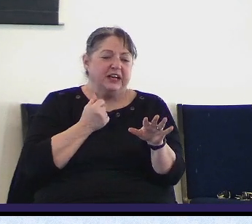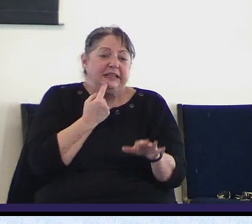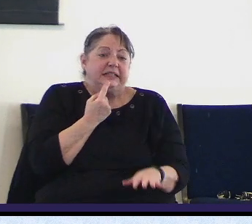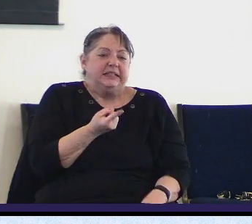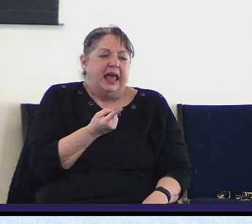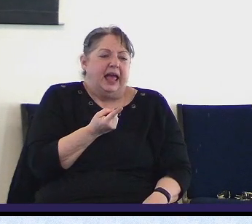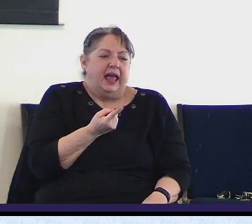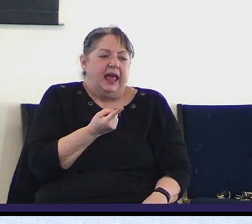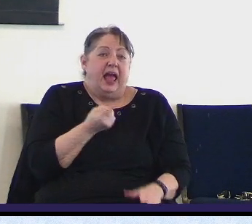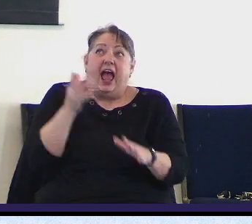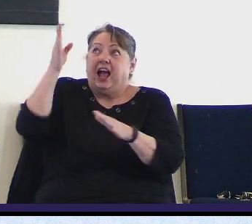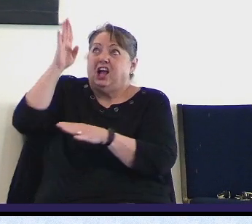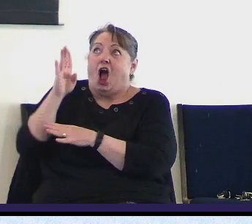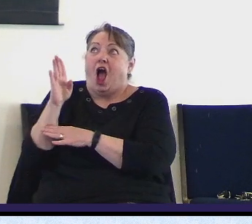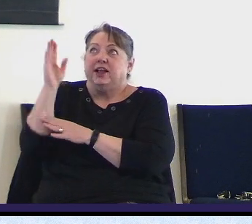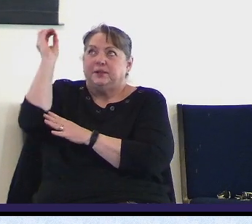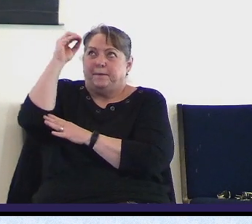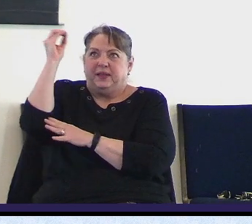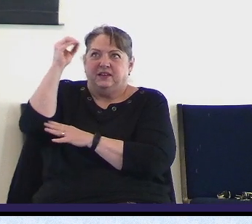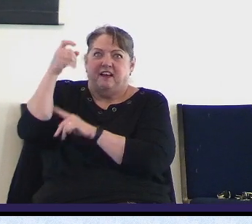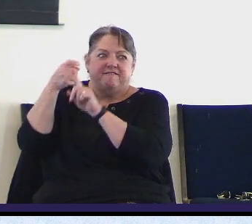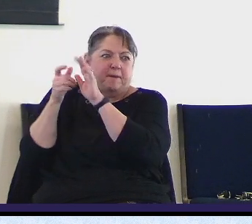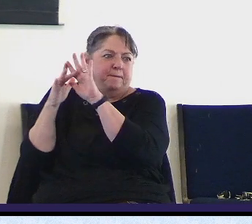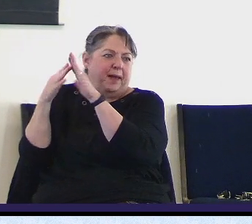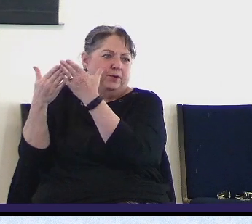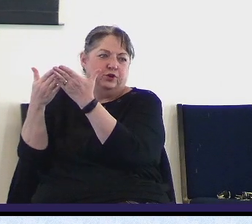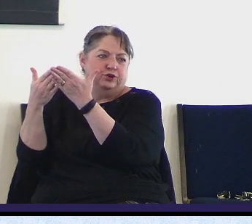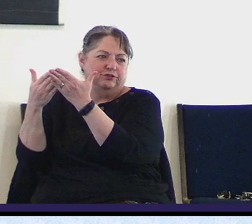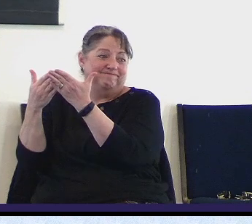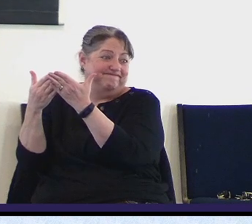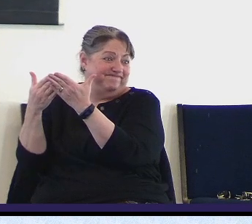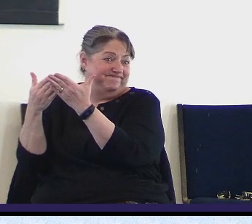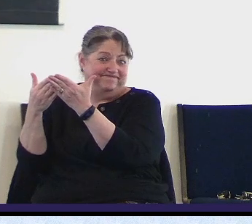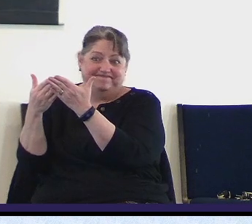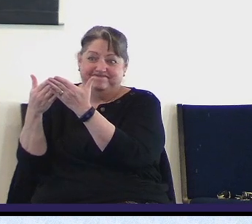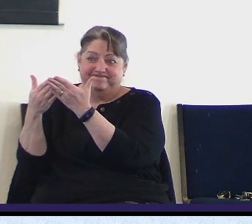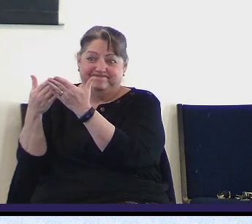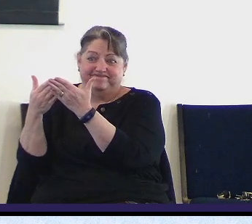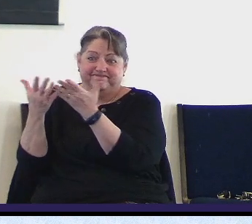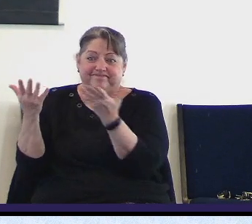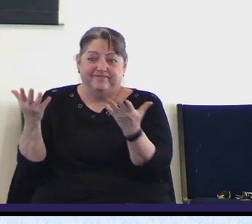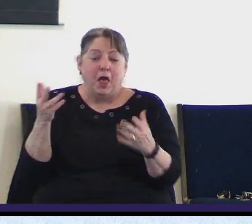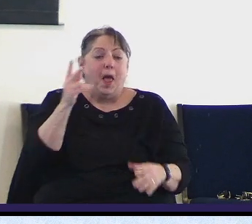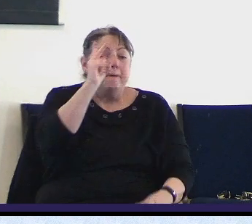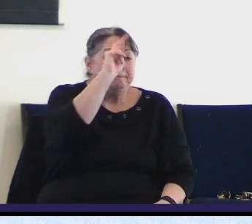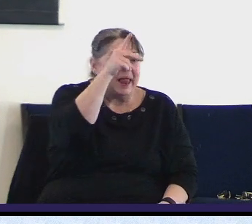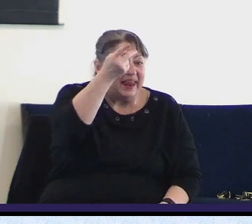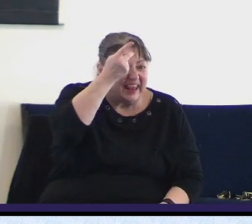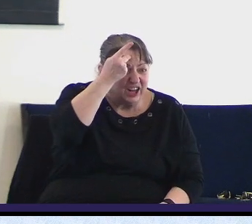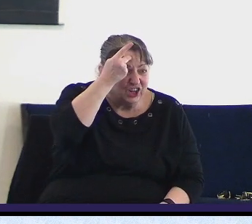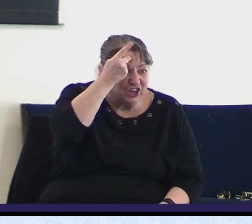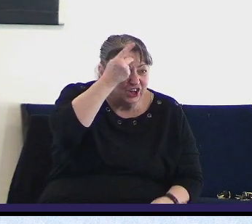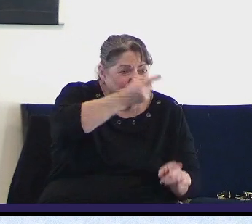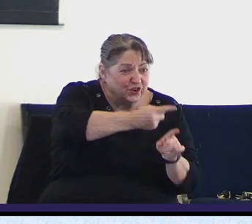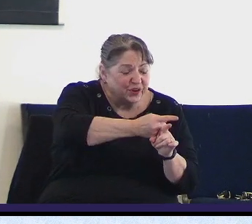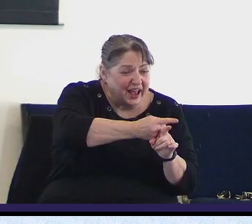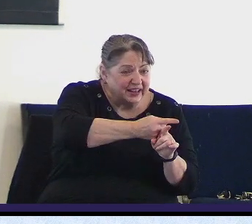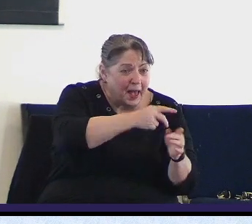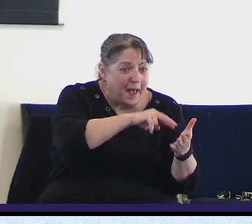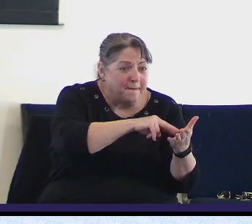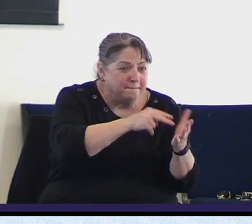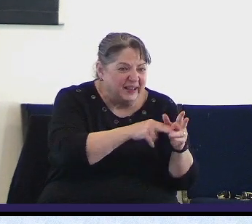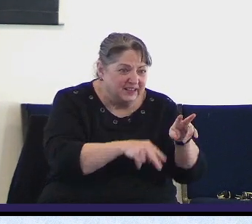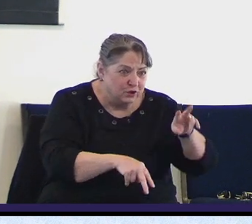and not what's politically correct and I'll say as I've said before from this pulpit political correctness is evidence that stupidity is